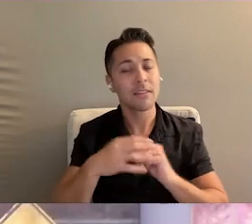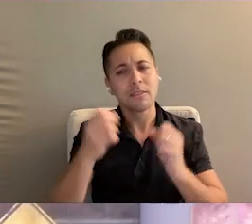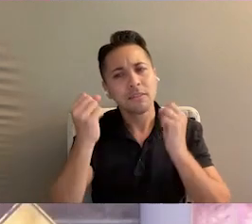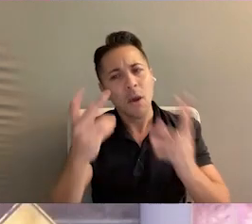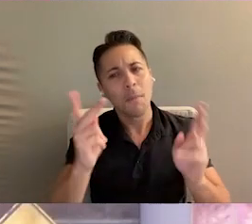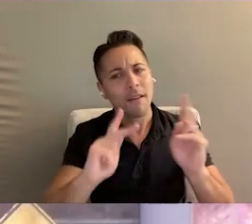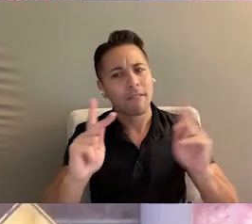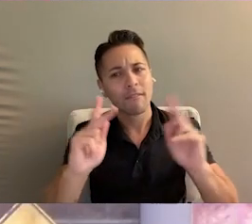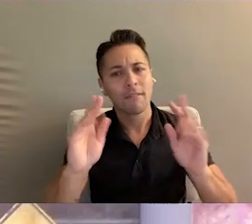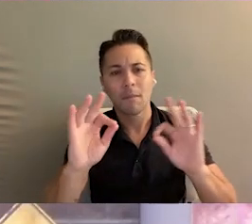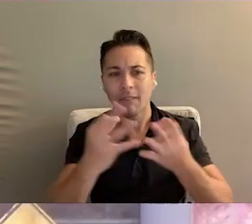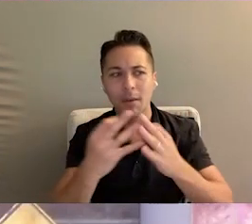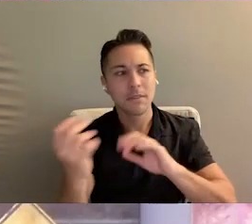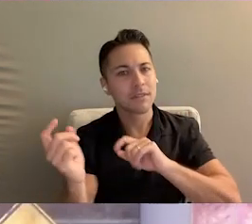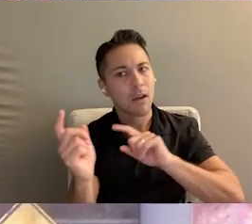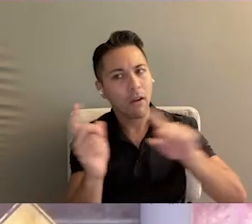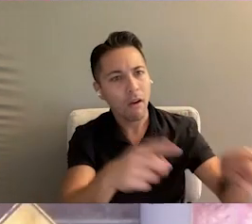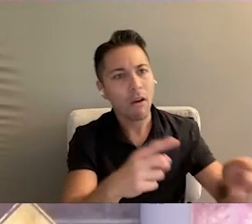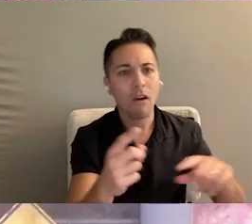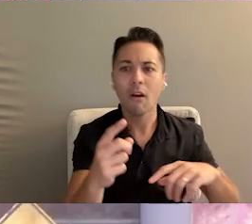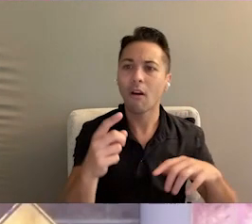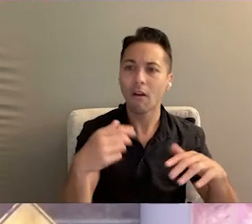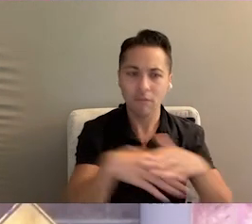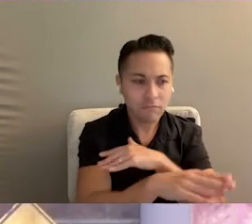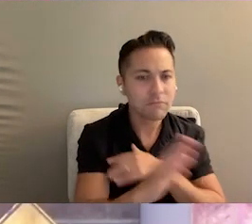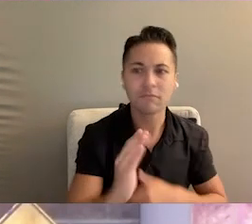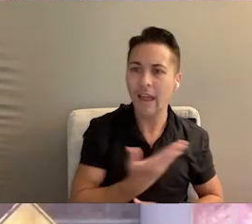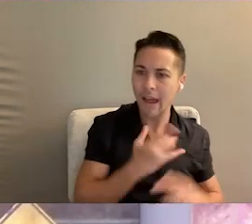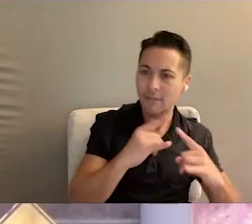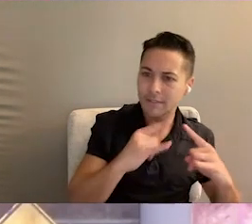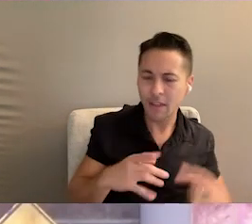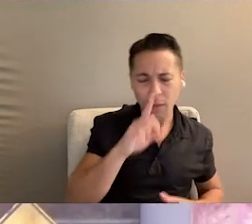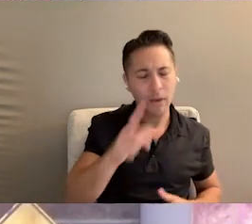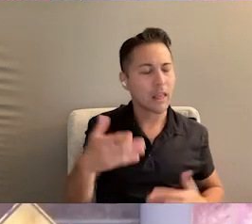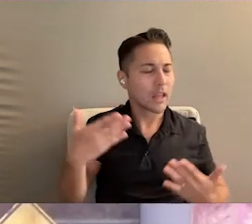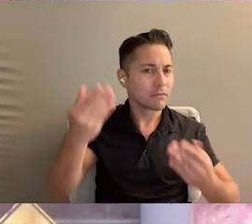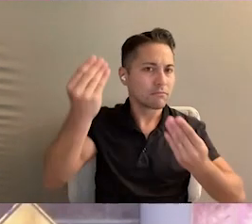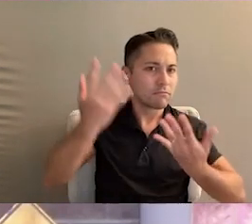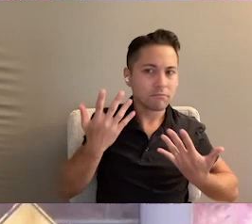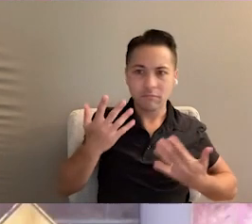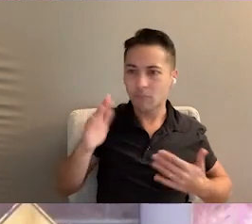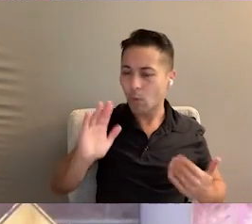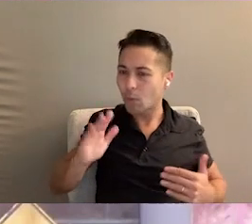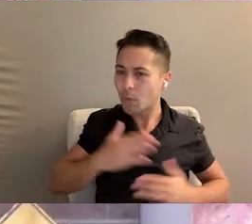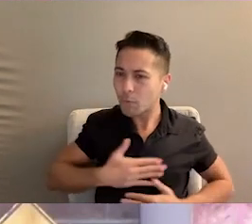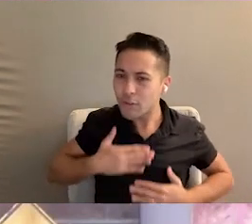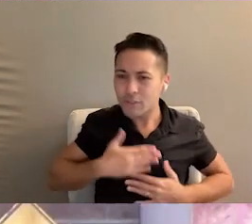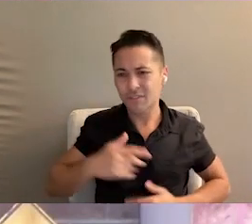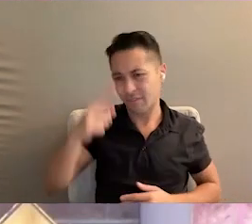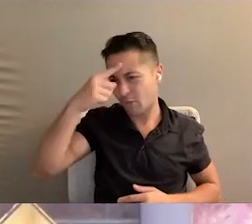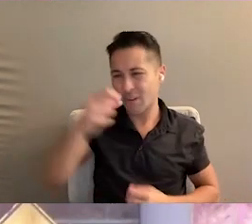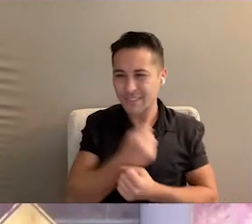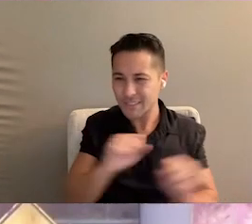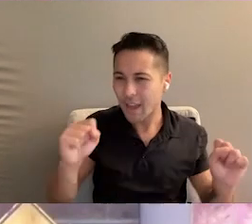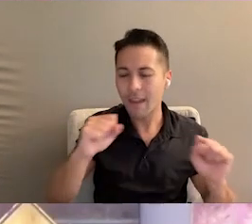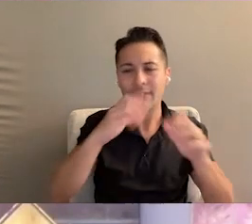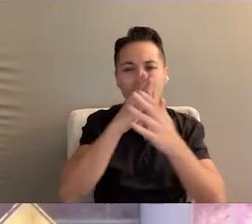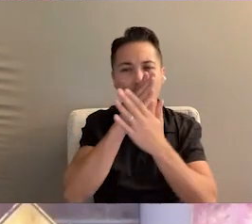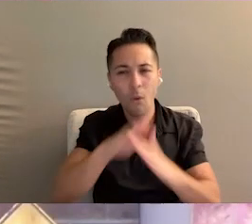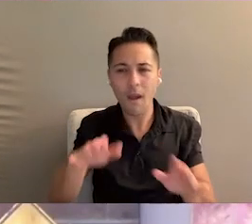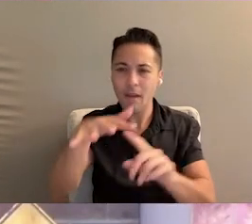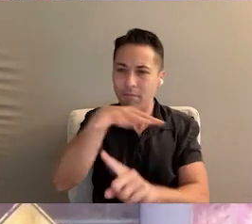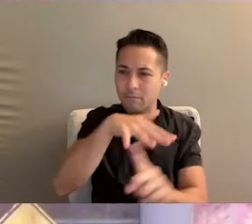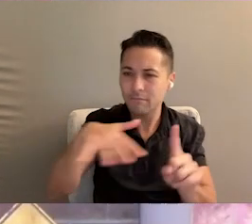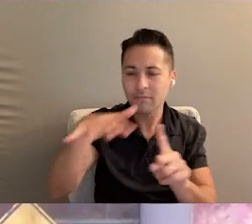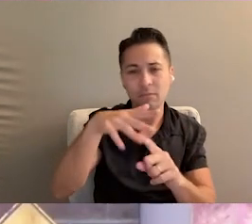who passed through the tent expressing their excitement and appreciation for a safe and quiet place to